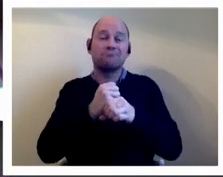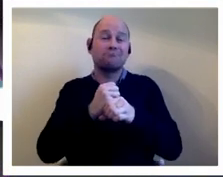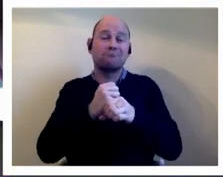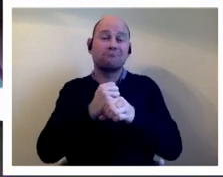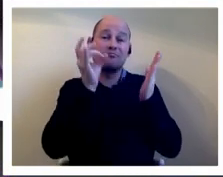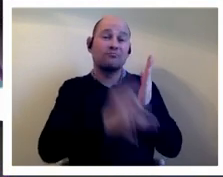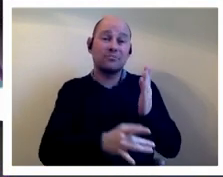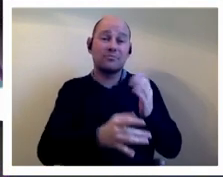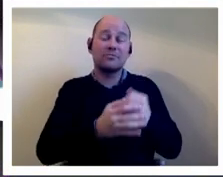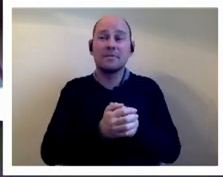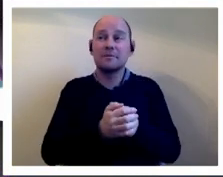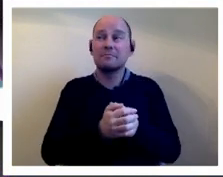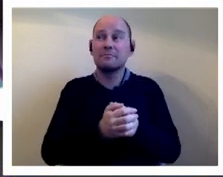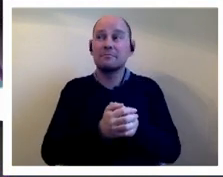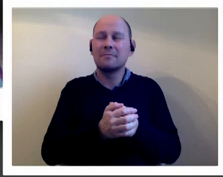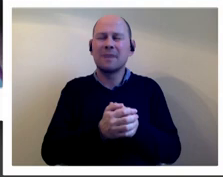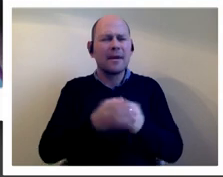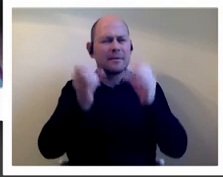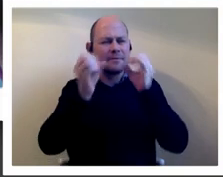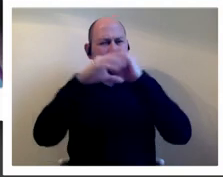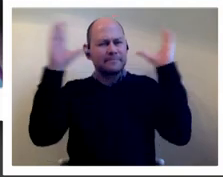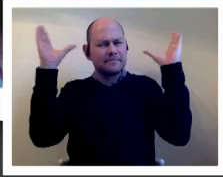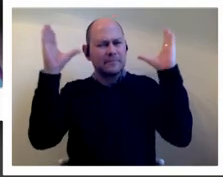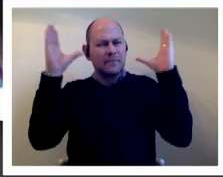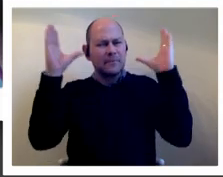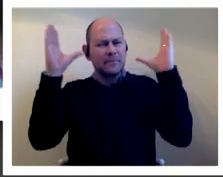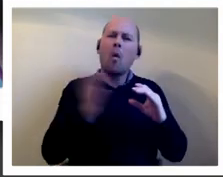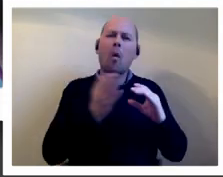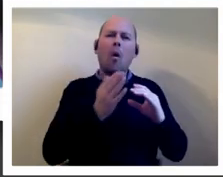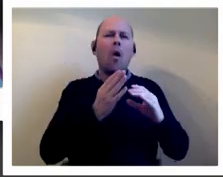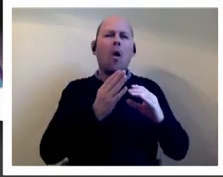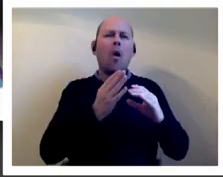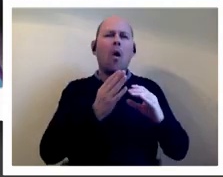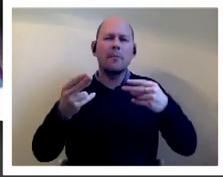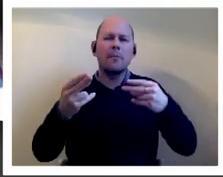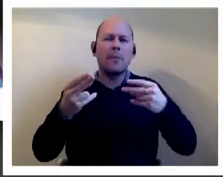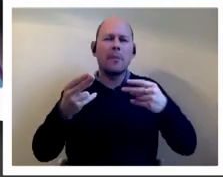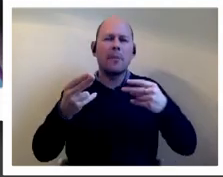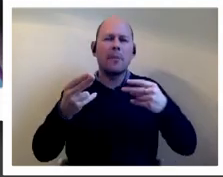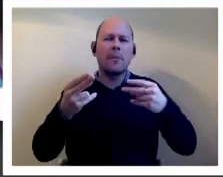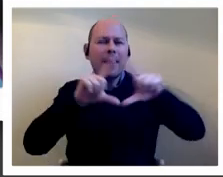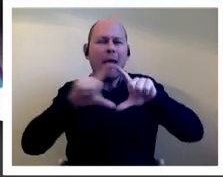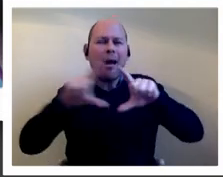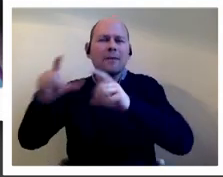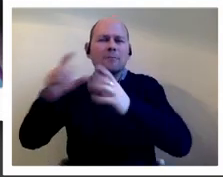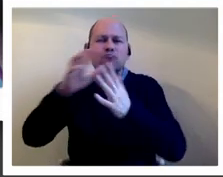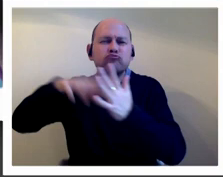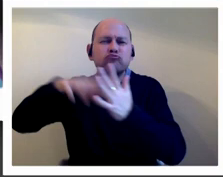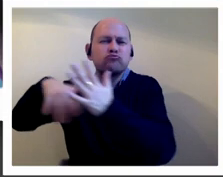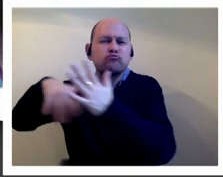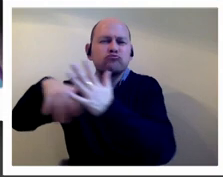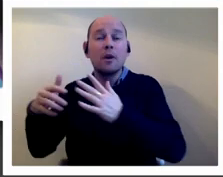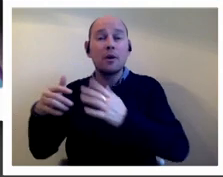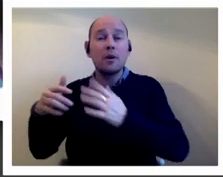all of the newspaper coverage that it received in the past the change to the law would also receive a lot of press attention but in fact it didn't